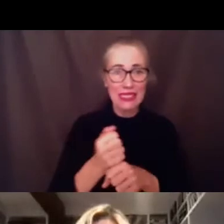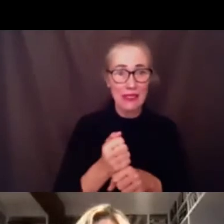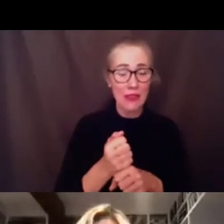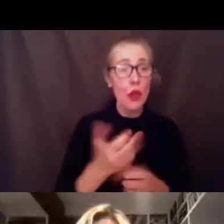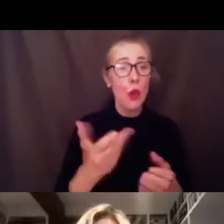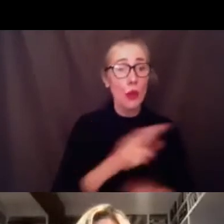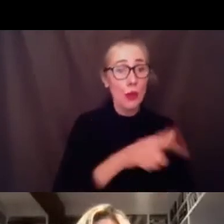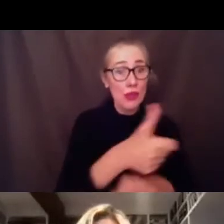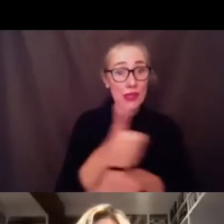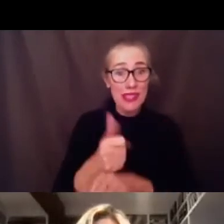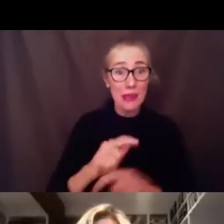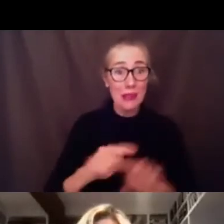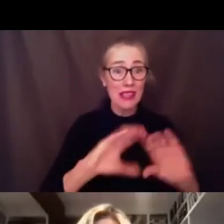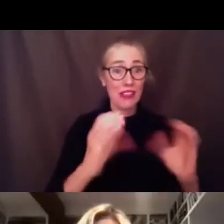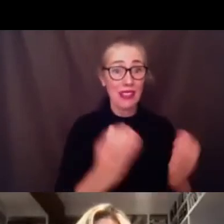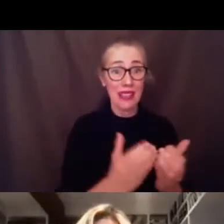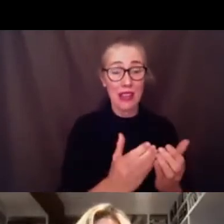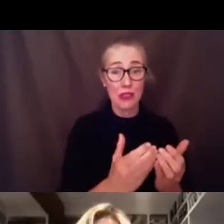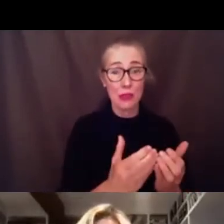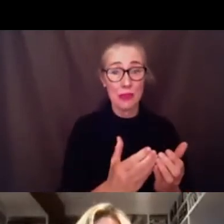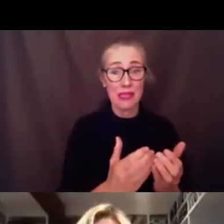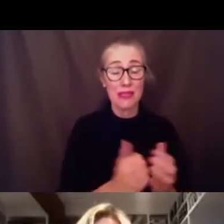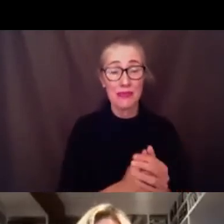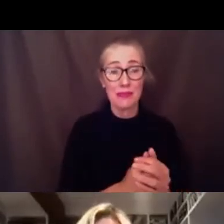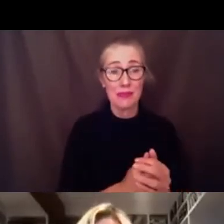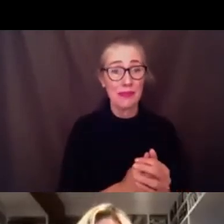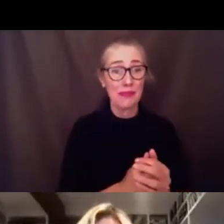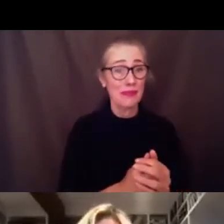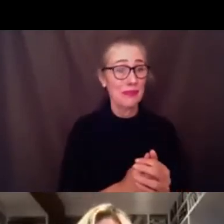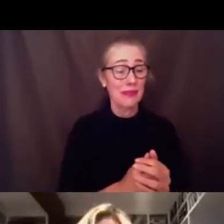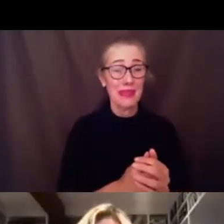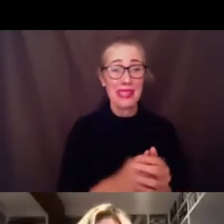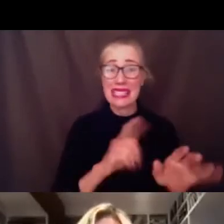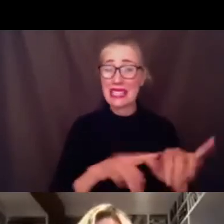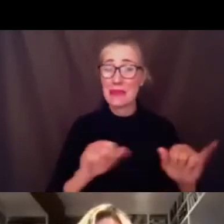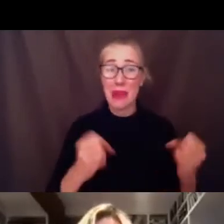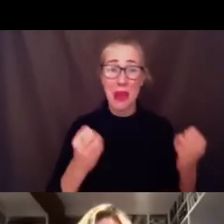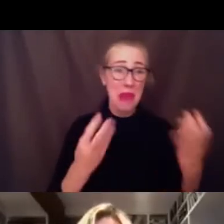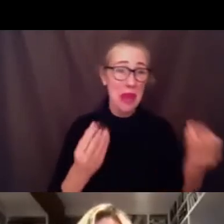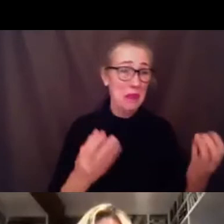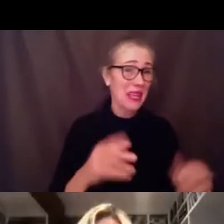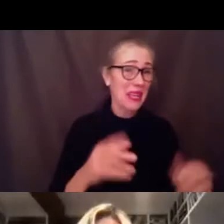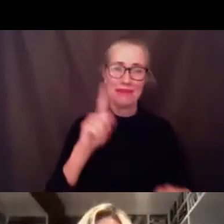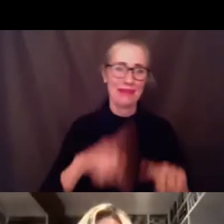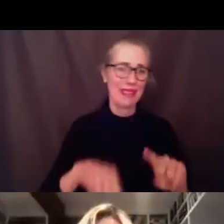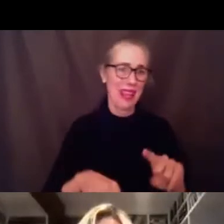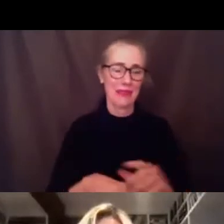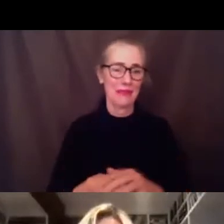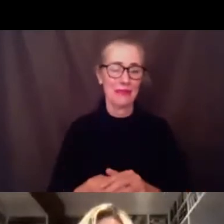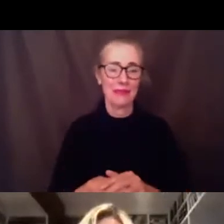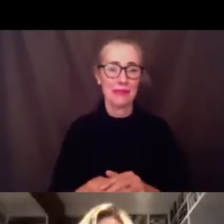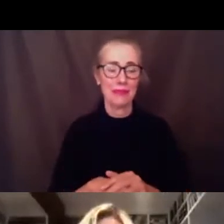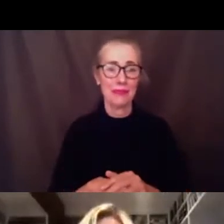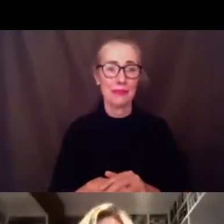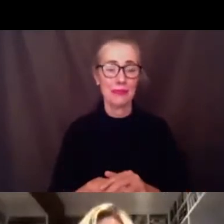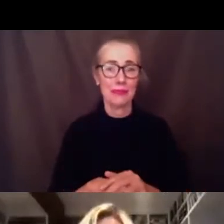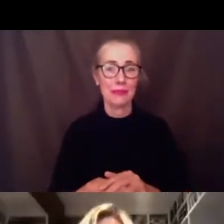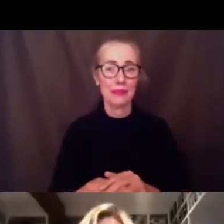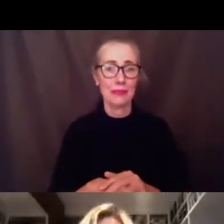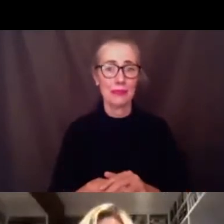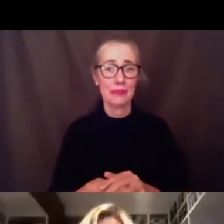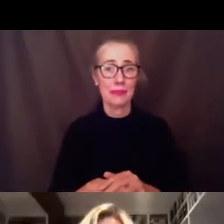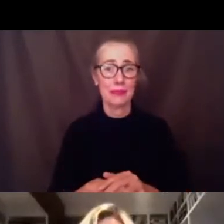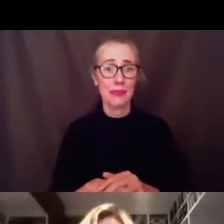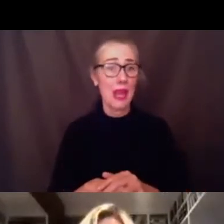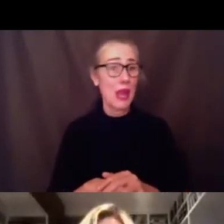so we can't we can't do a whole lot at a time right now um but i will also say that i'm not sure we need to